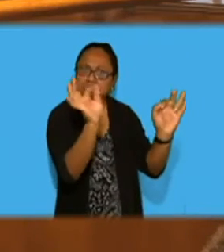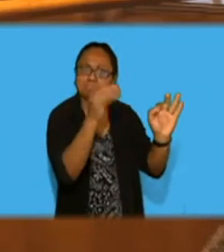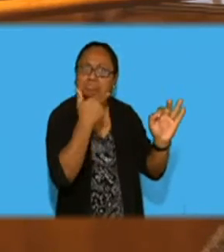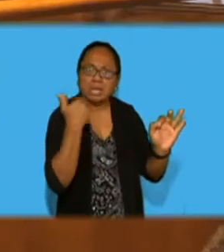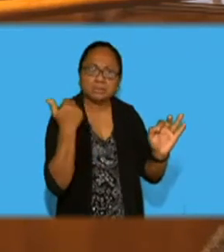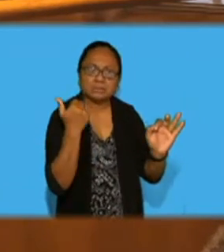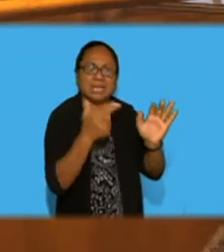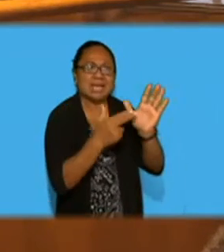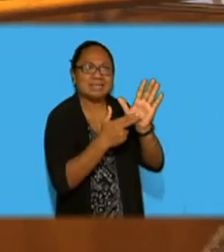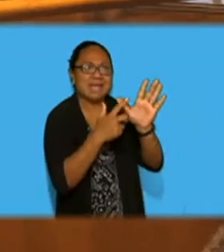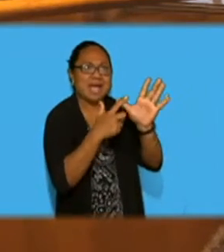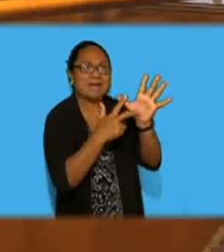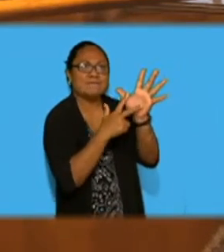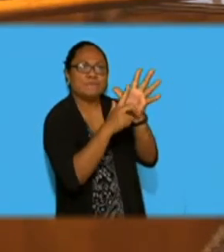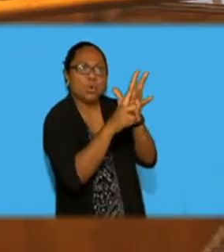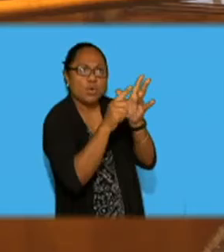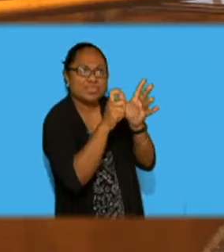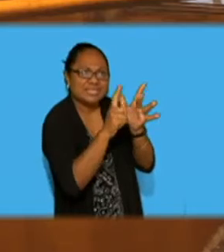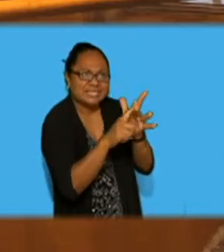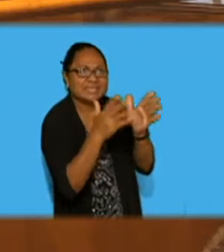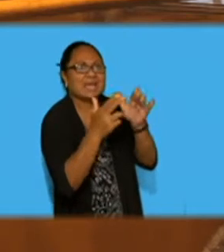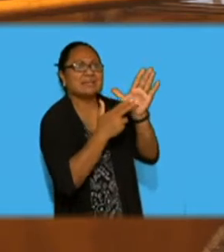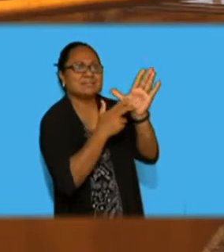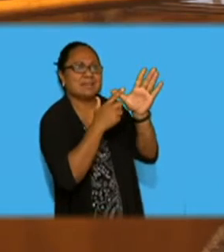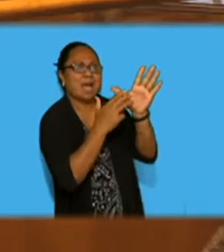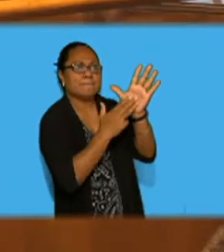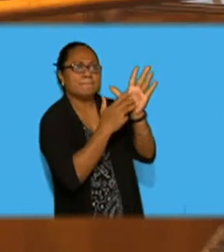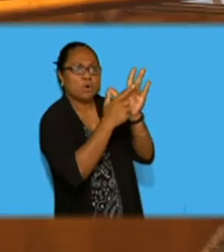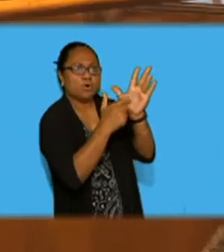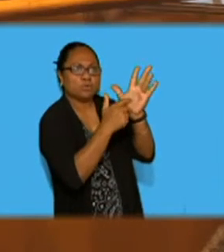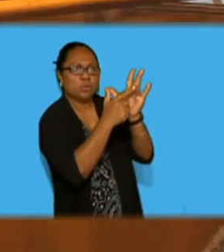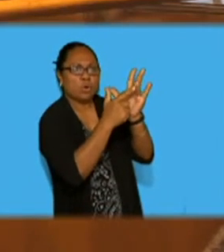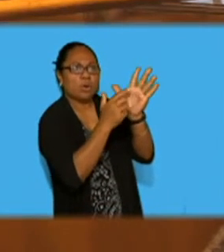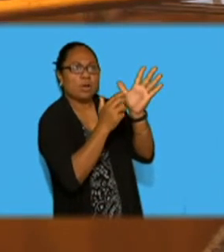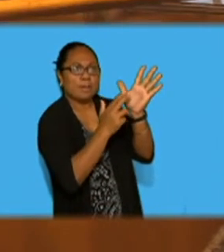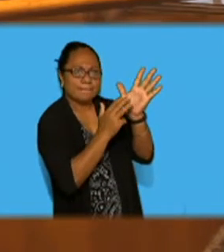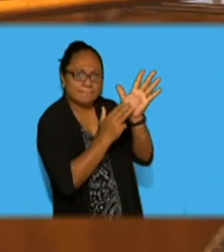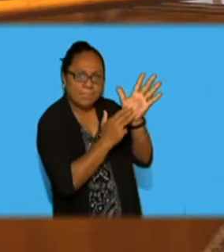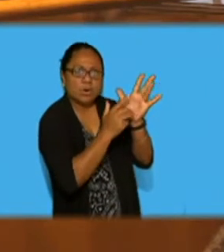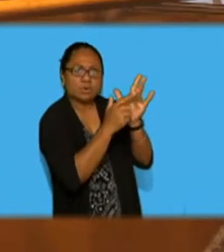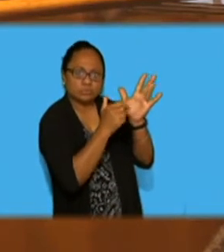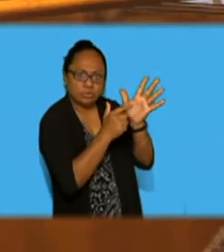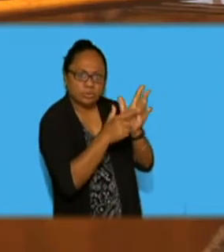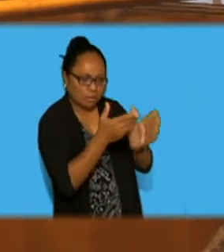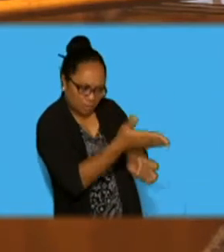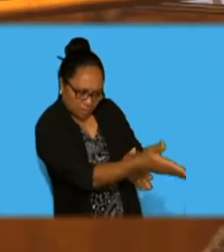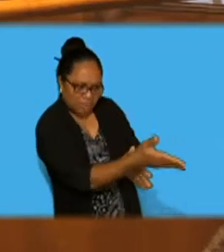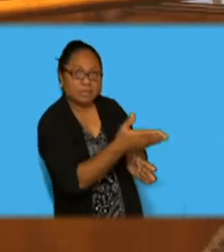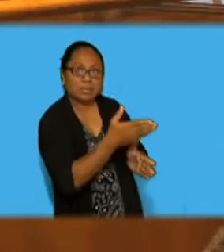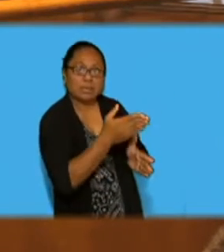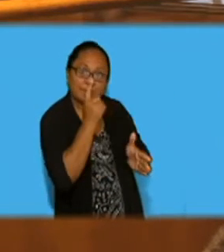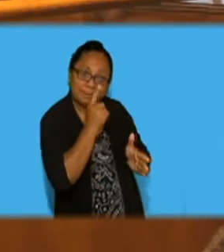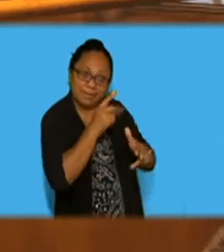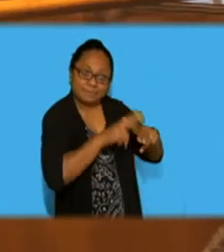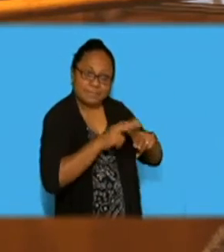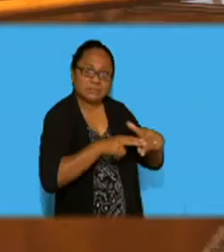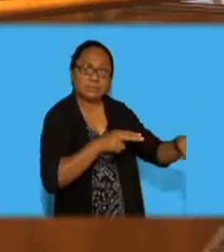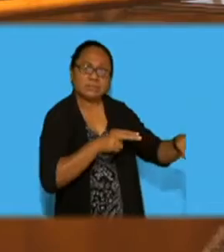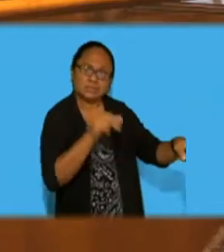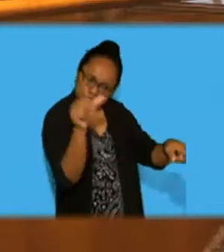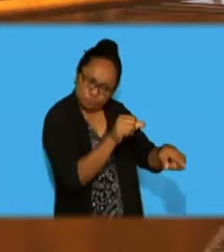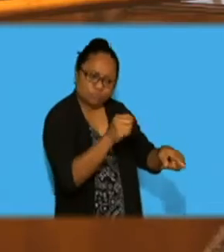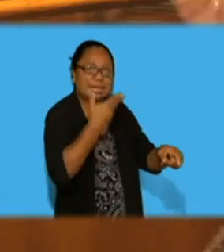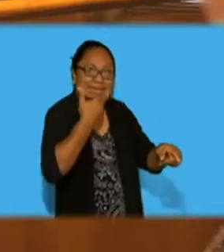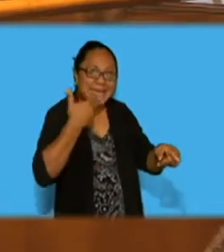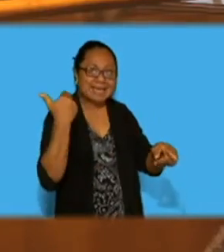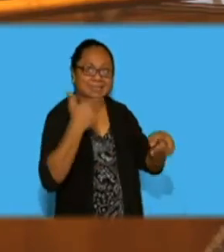Navodhi, Lamotomoto? Those are also citizens of this country who also deserve a quality road similar